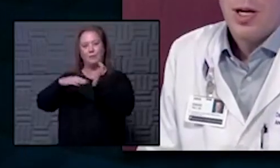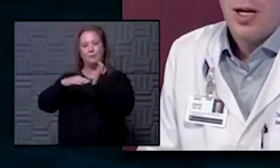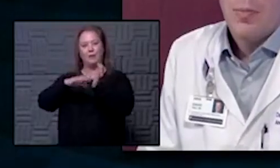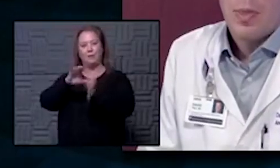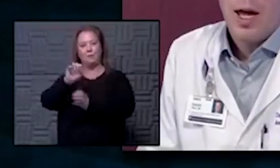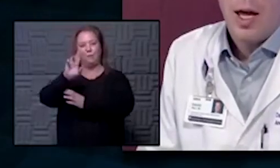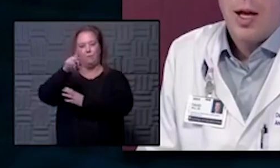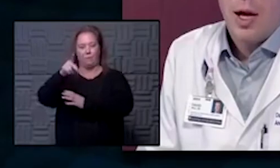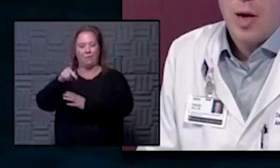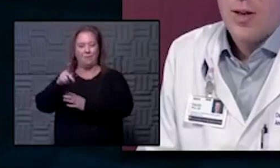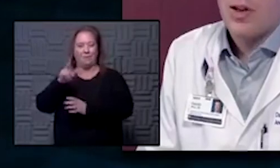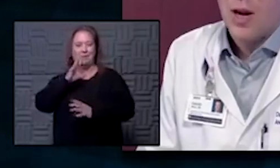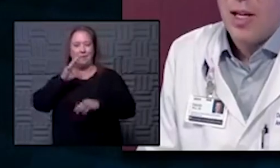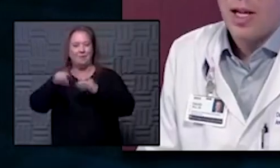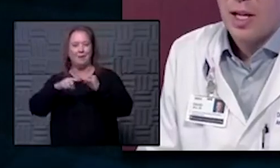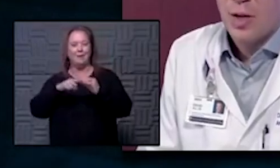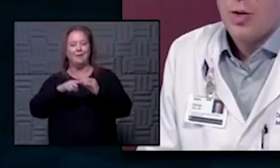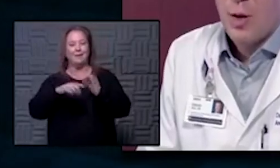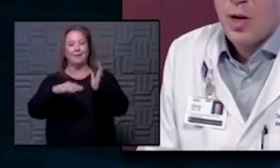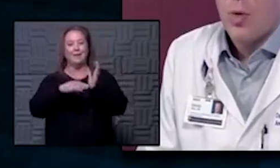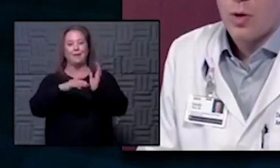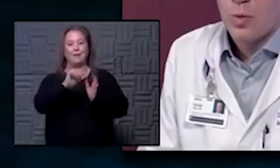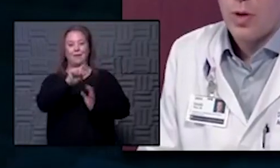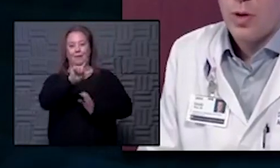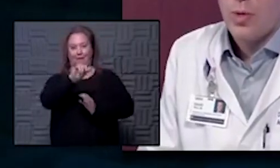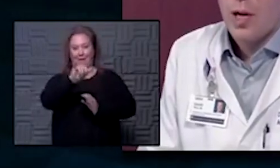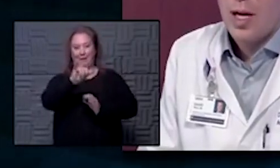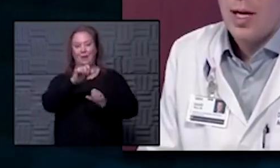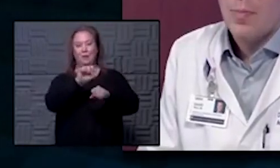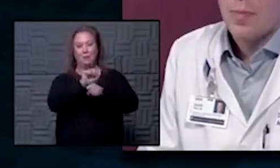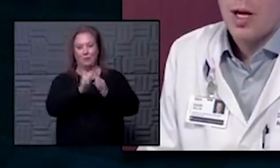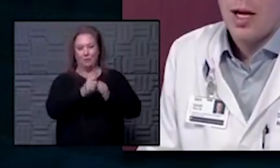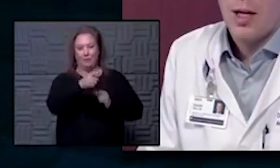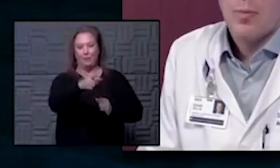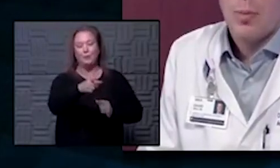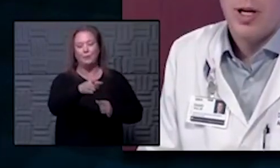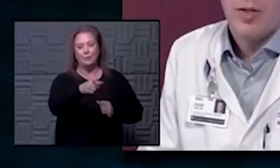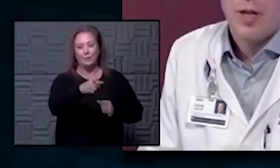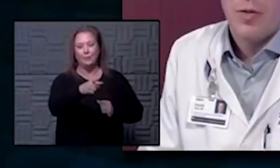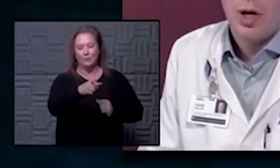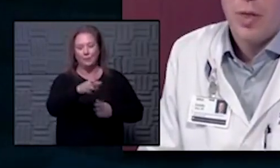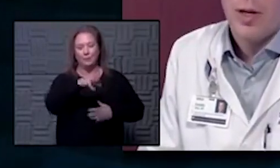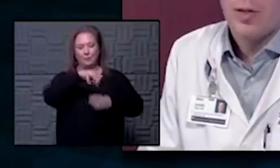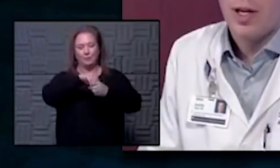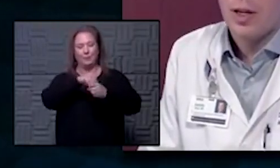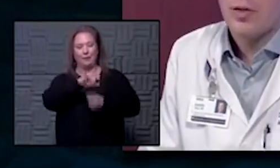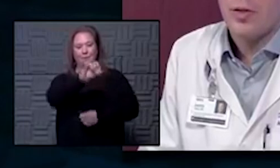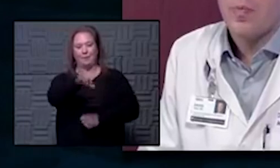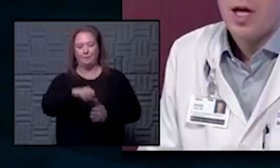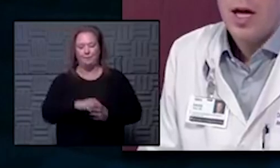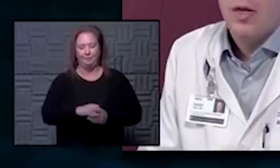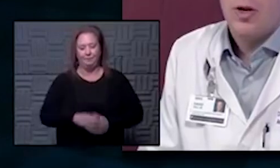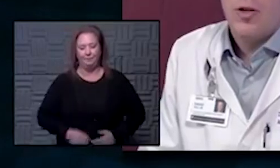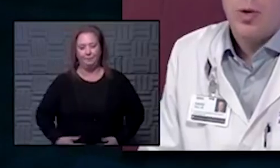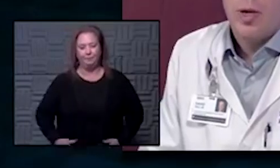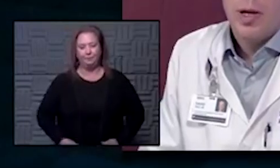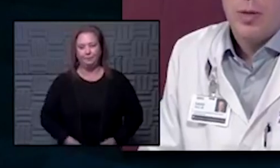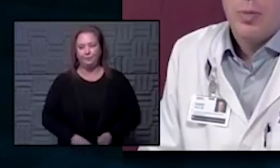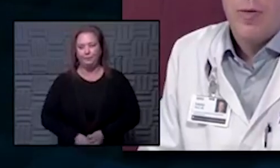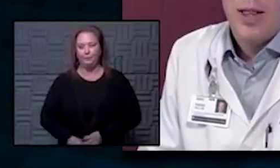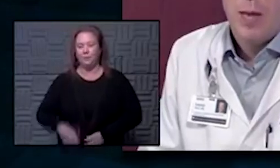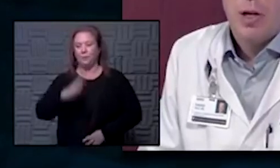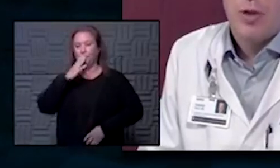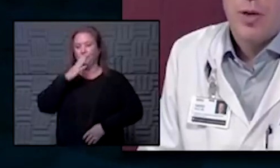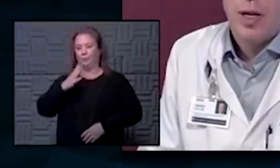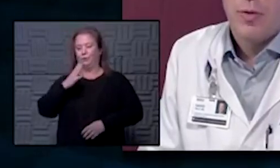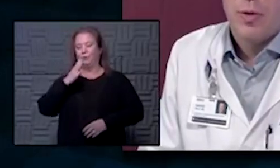um and uh we had Dr. Ali here who I know works with you um uh pretty extensively on things like this so it's good to really